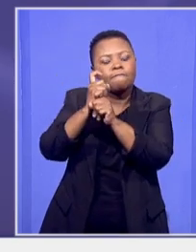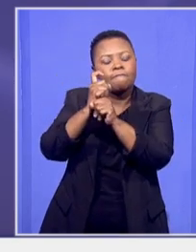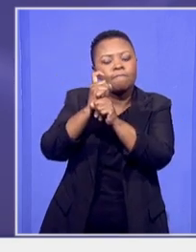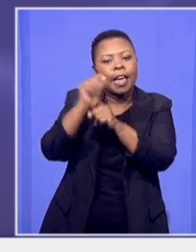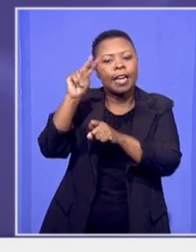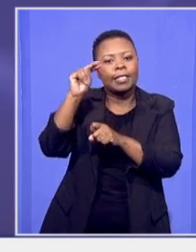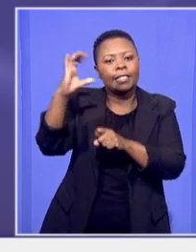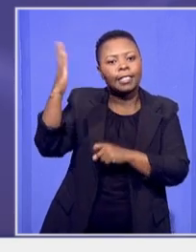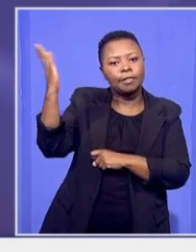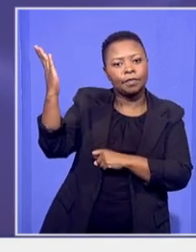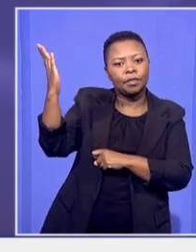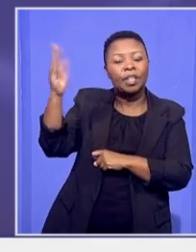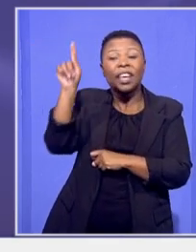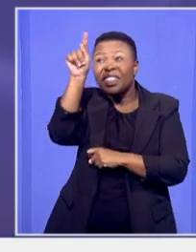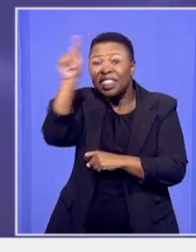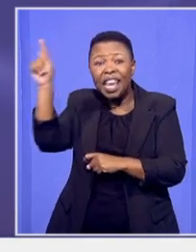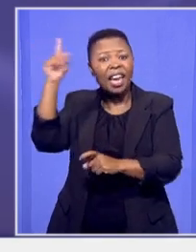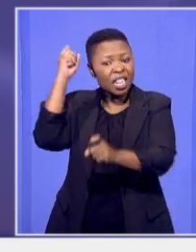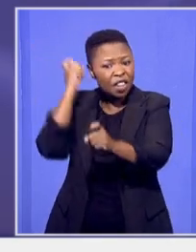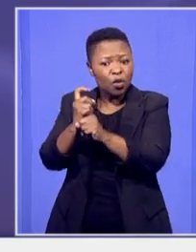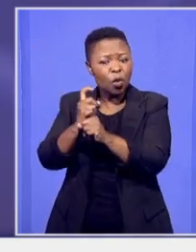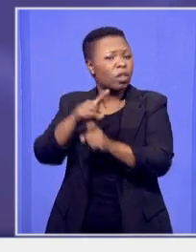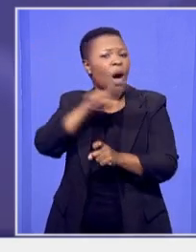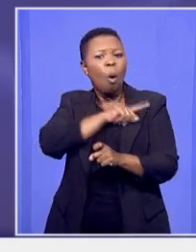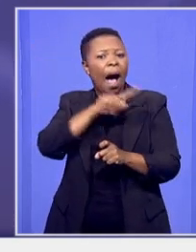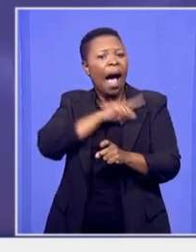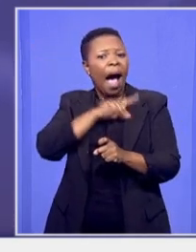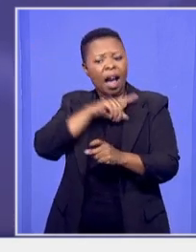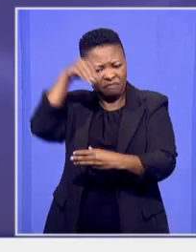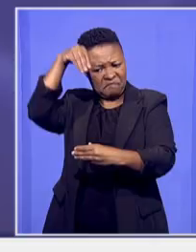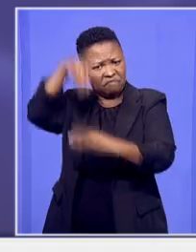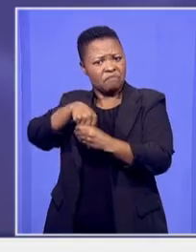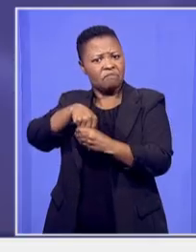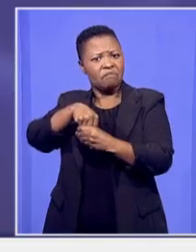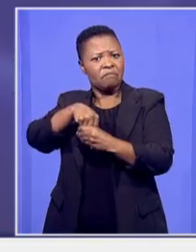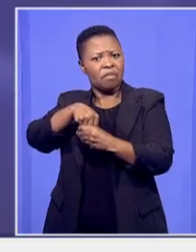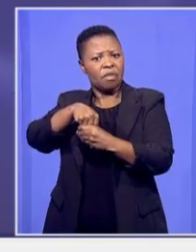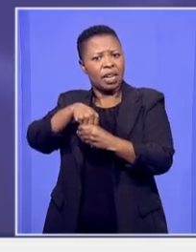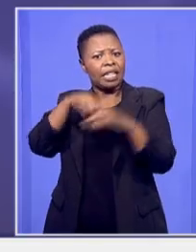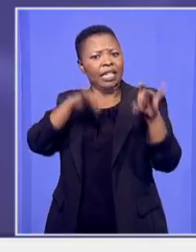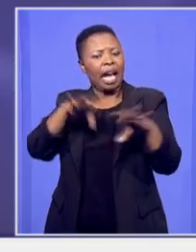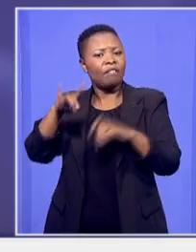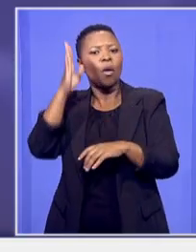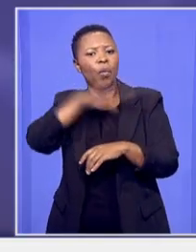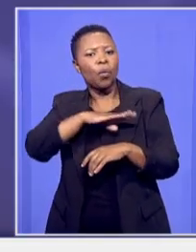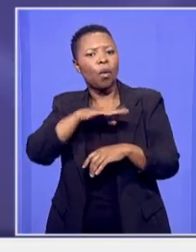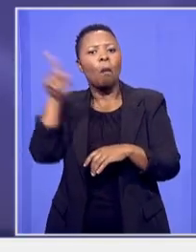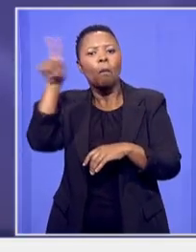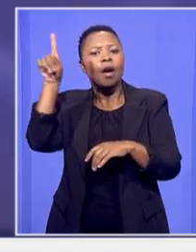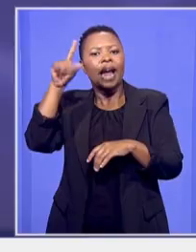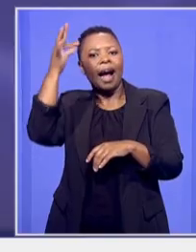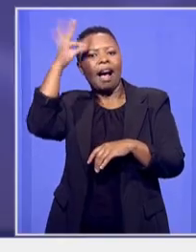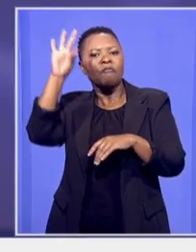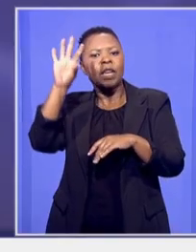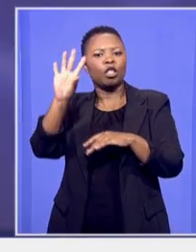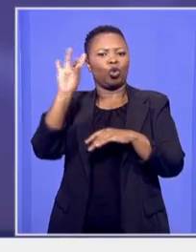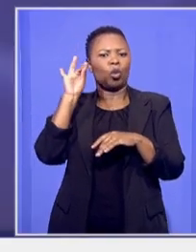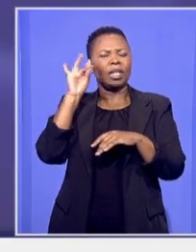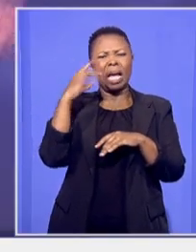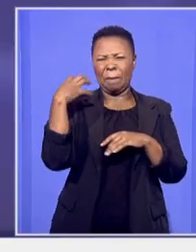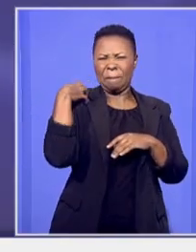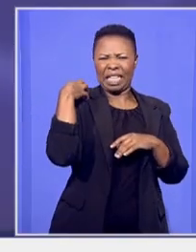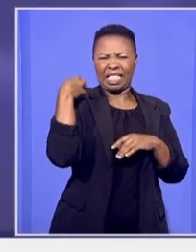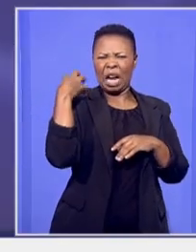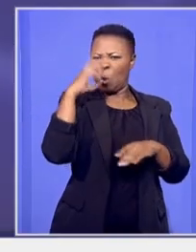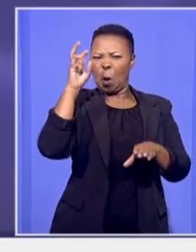refused refused because they are not affected by the choices they make in government ministers don't need to buy their own